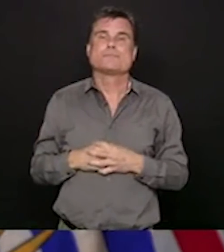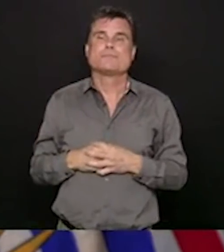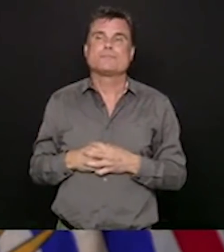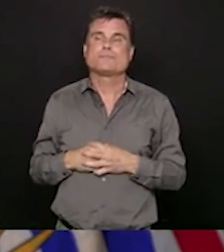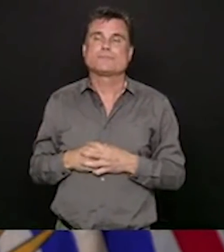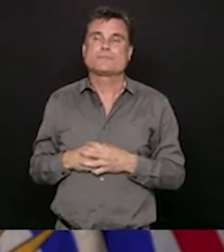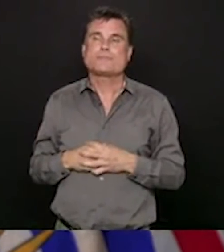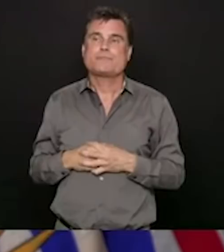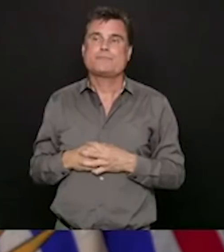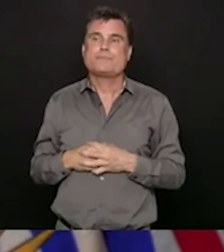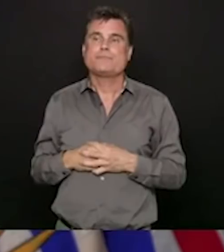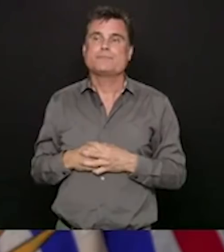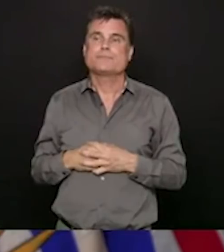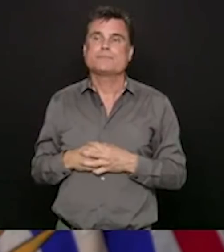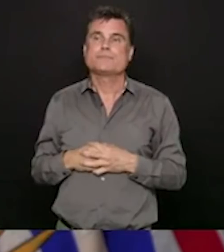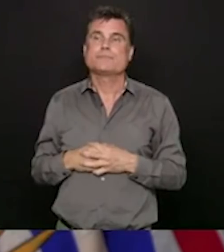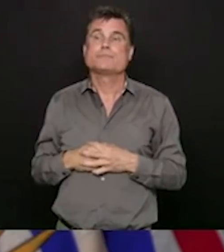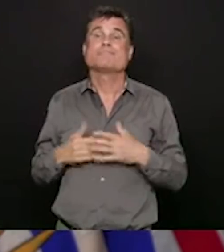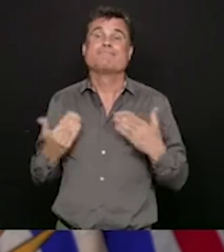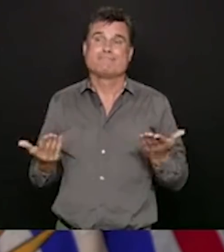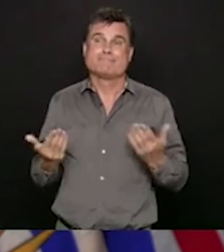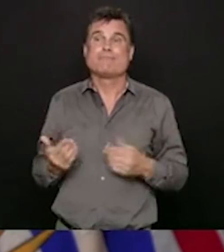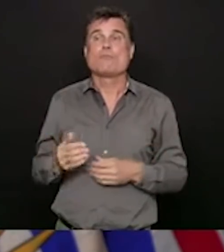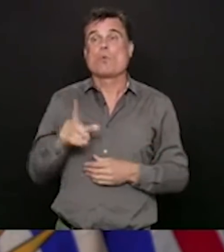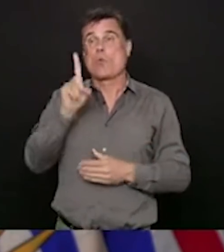recovered from COVID-19 in British Columbia.